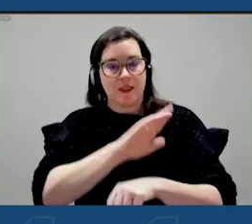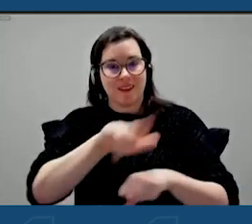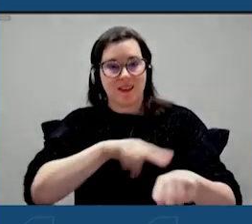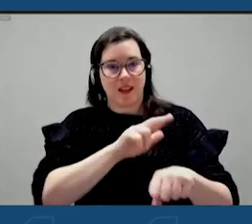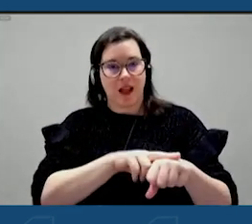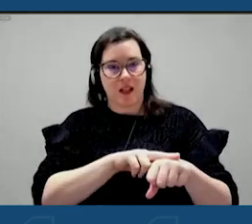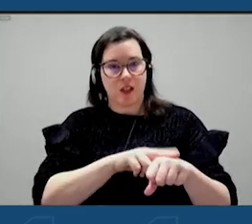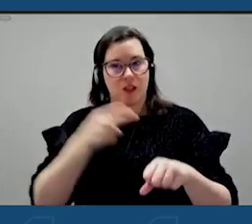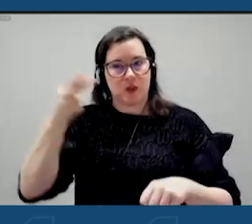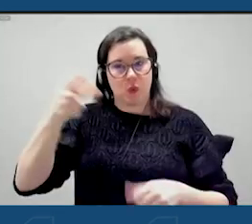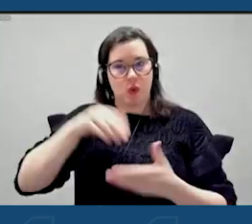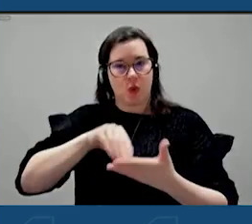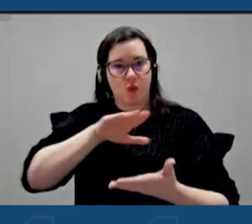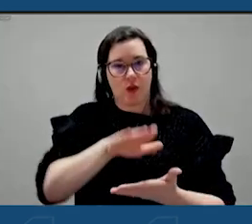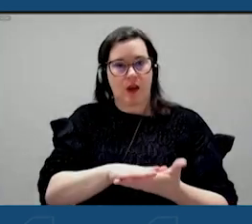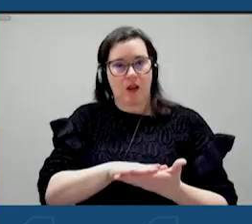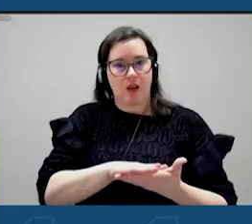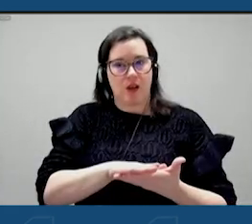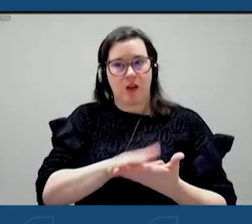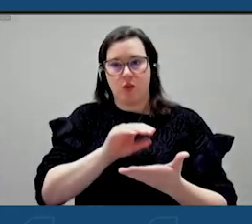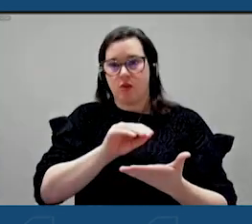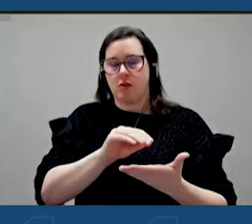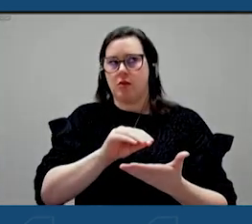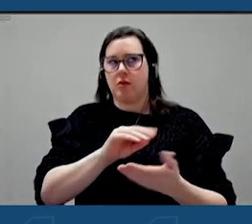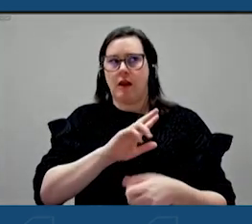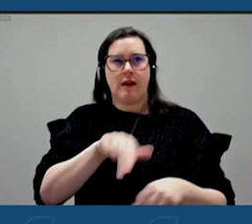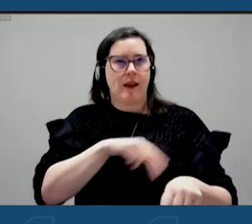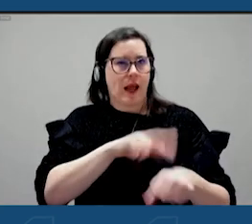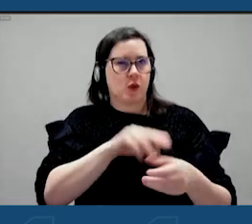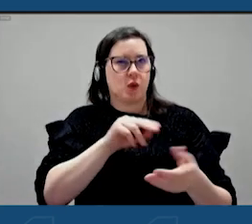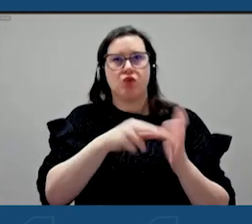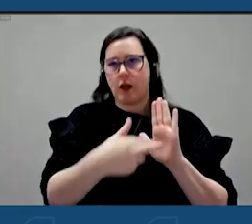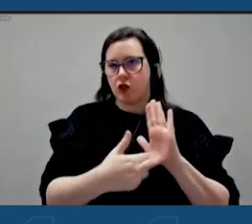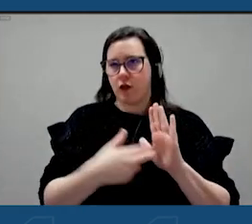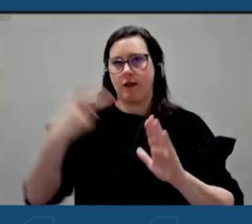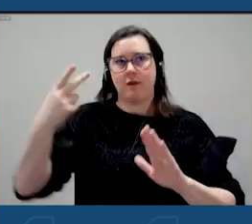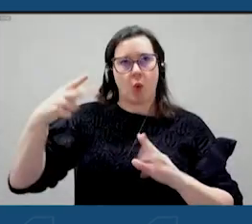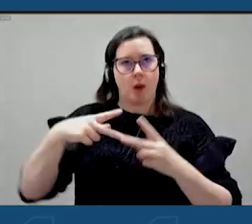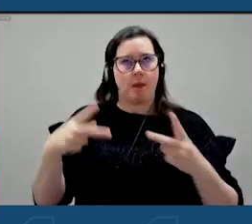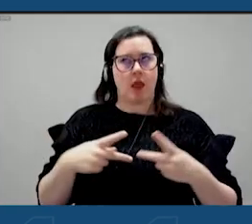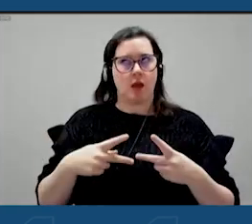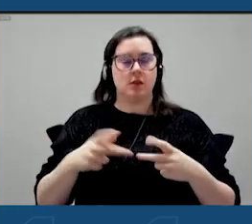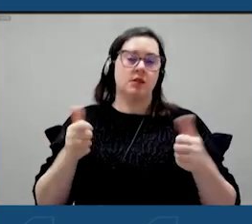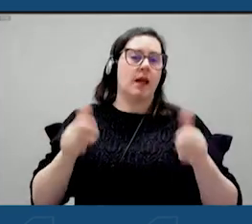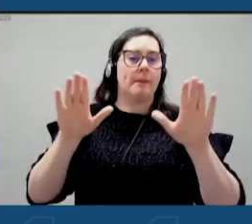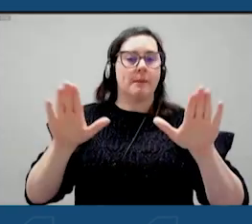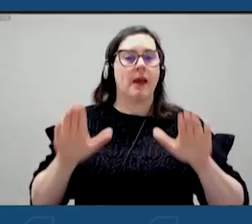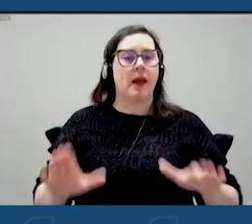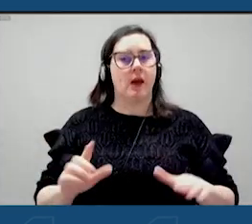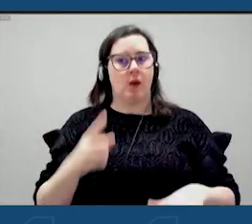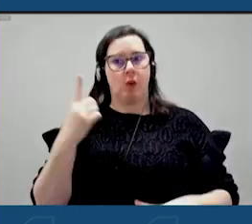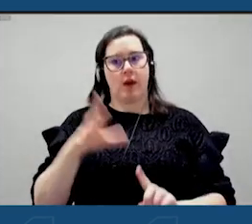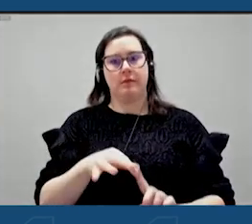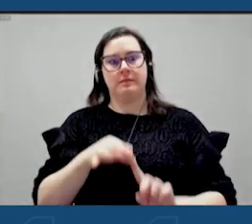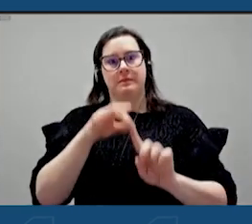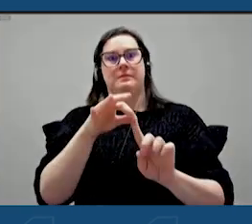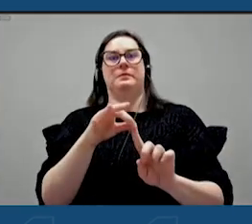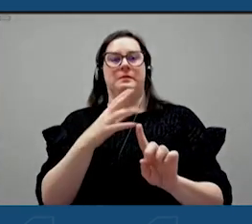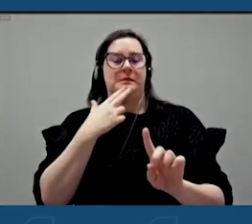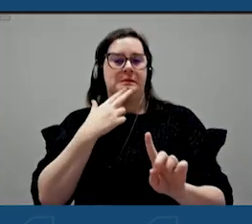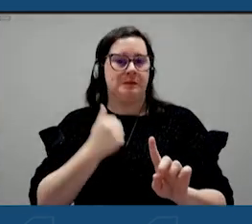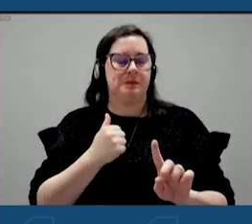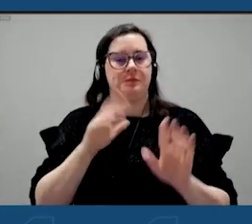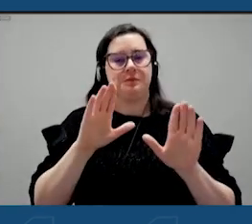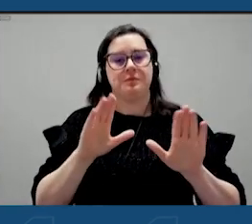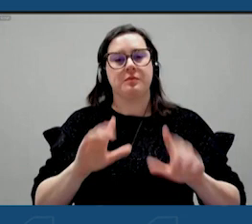Historic Record of National Registry of Historic Places. It's amazing. That's just one, one jewel you have there. But, uh, a lot of great